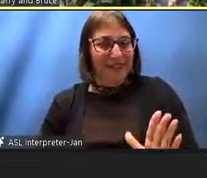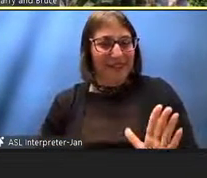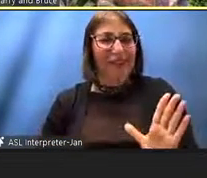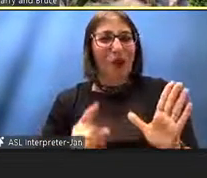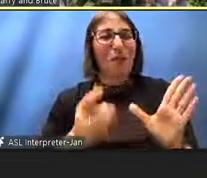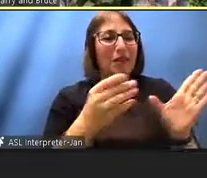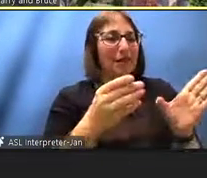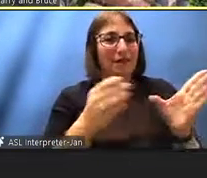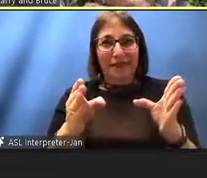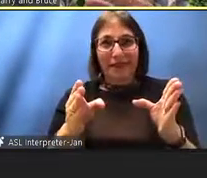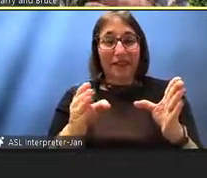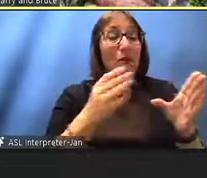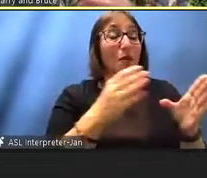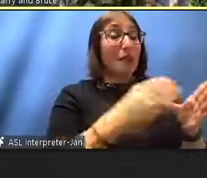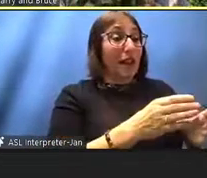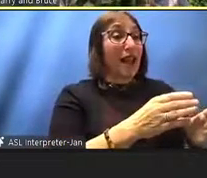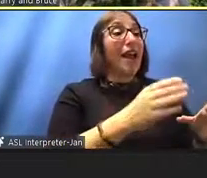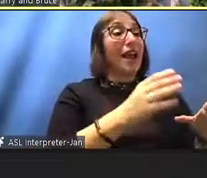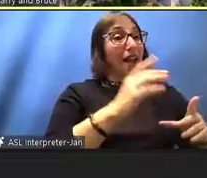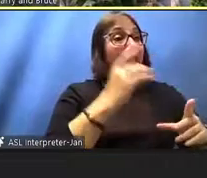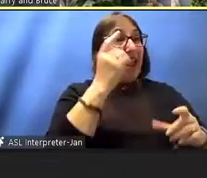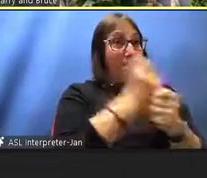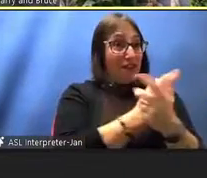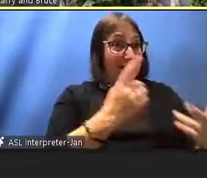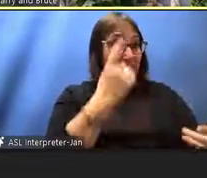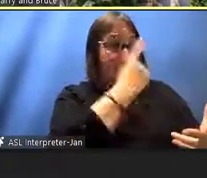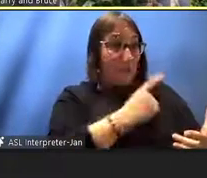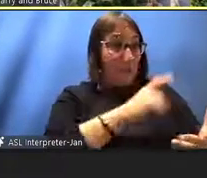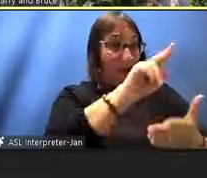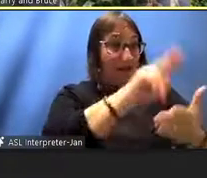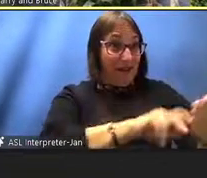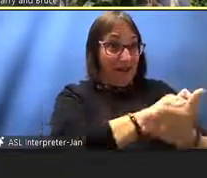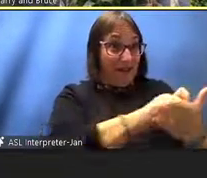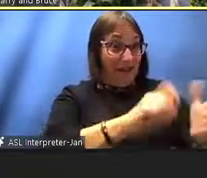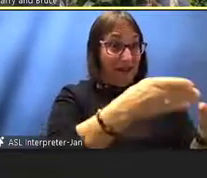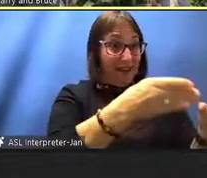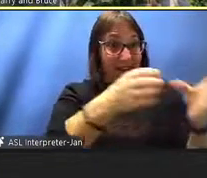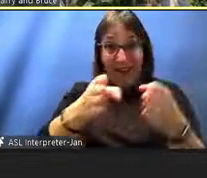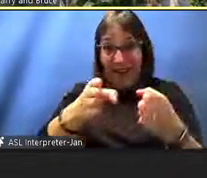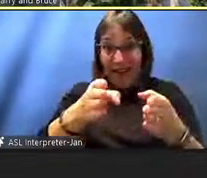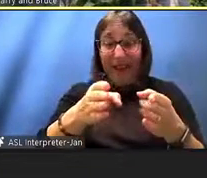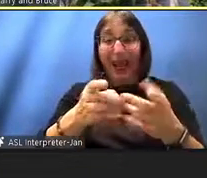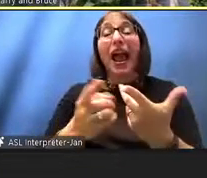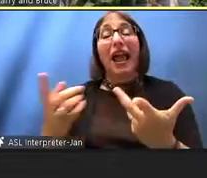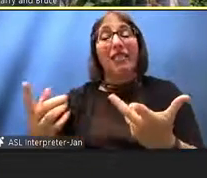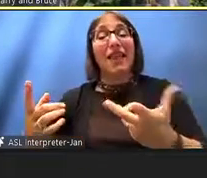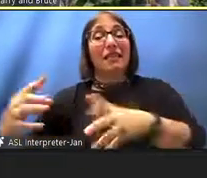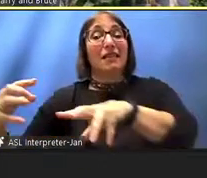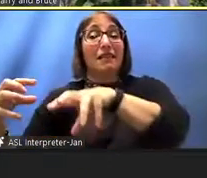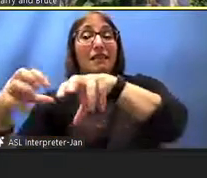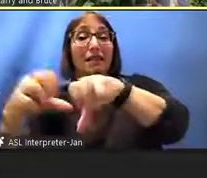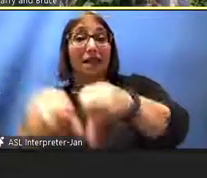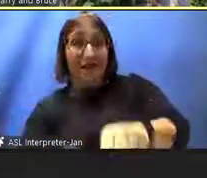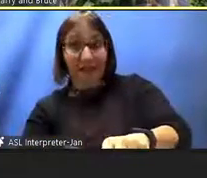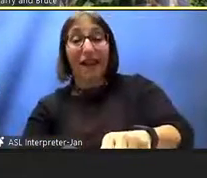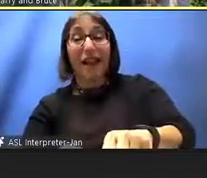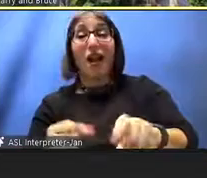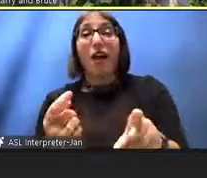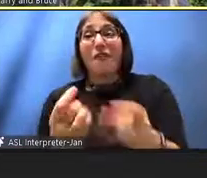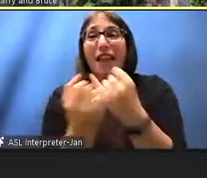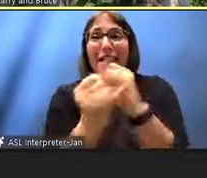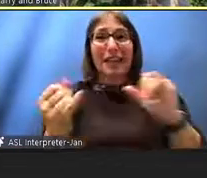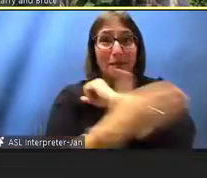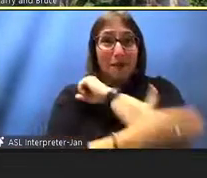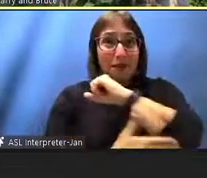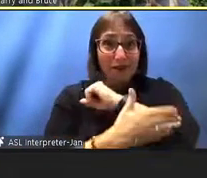endangerment that also we included the overthrow of the hawaii monarchy the independent uh country of